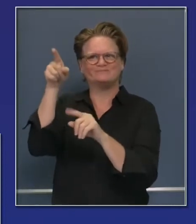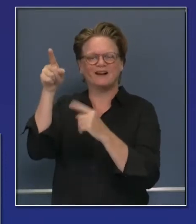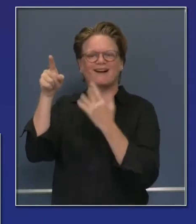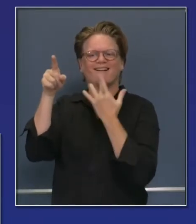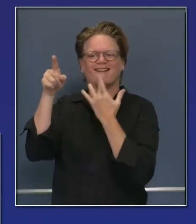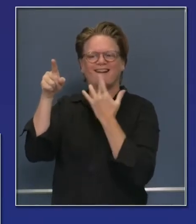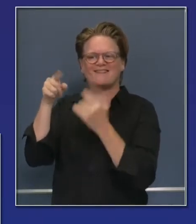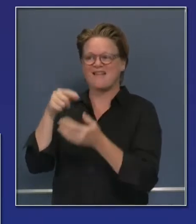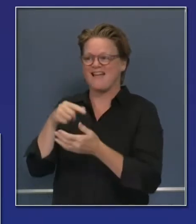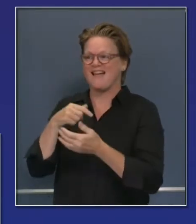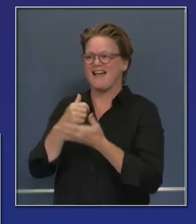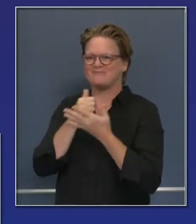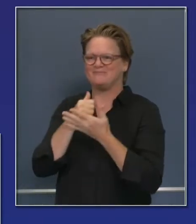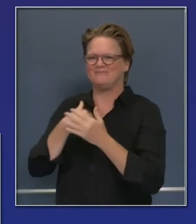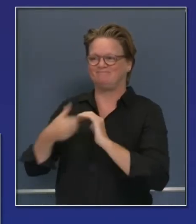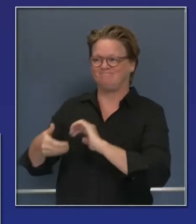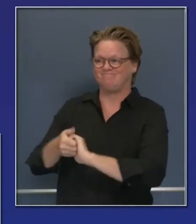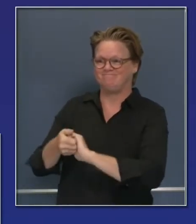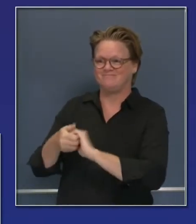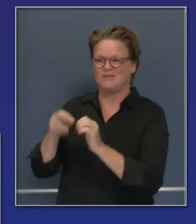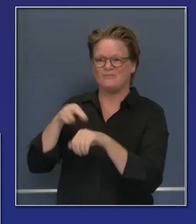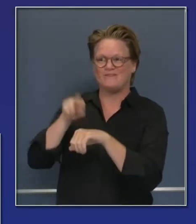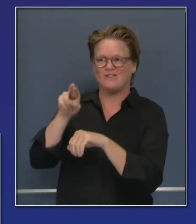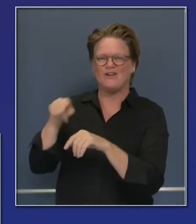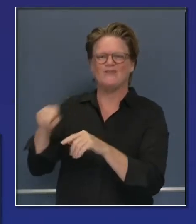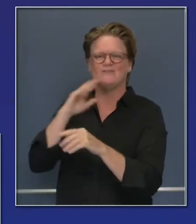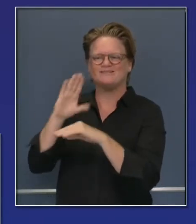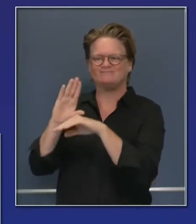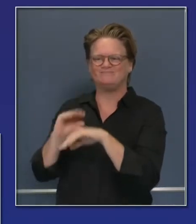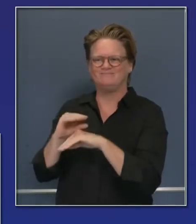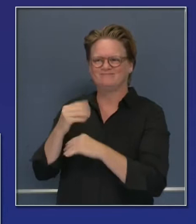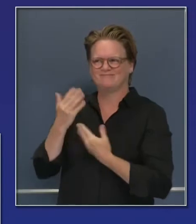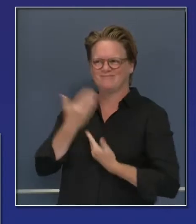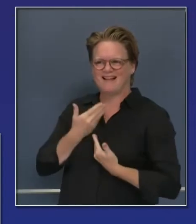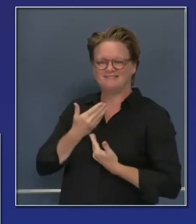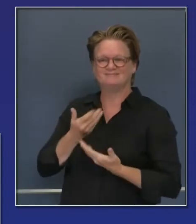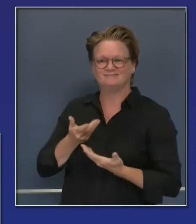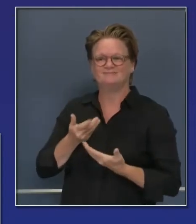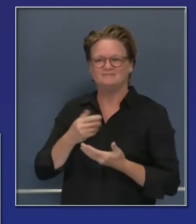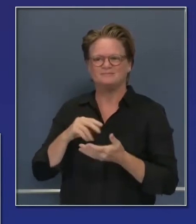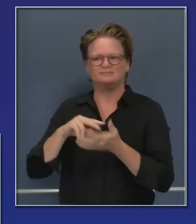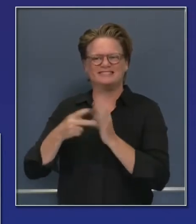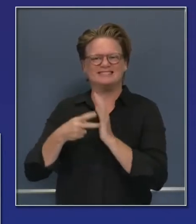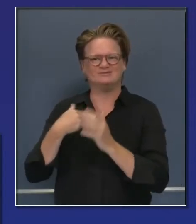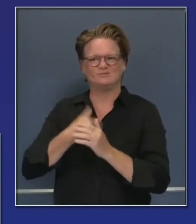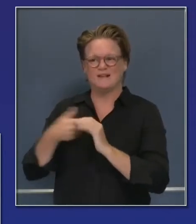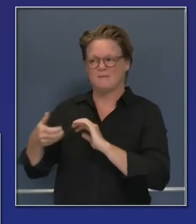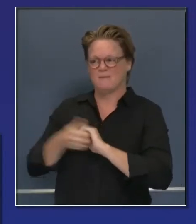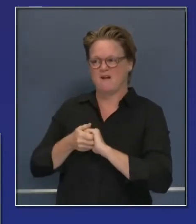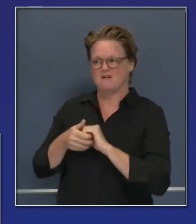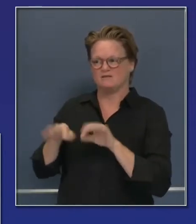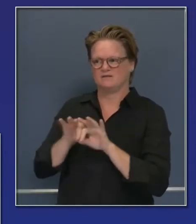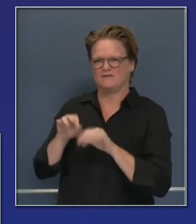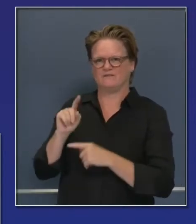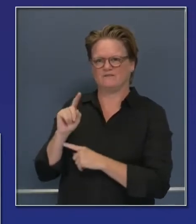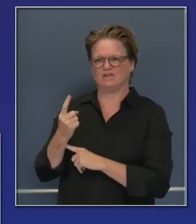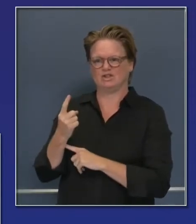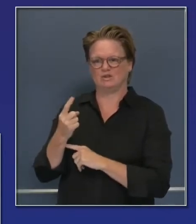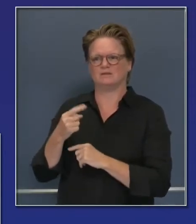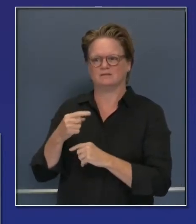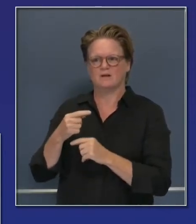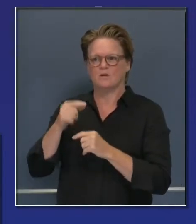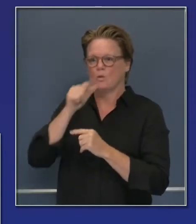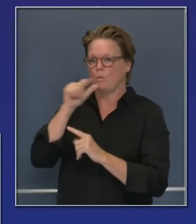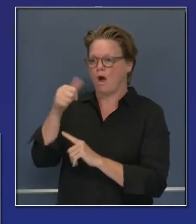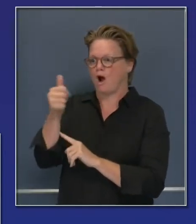we are working to advance, we've got this XPRIZE that we're partnering with because we want to see innovation in this space, new technology to really